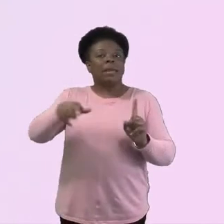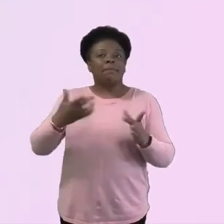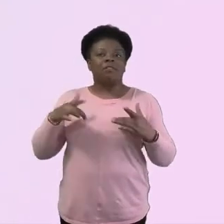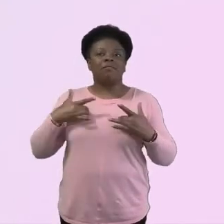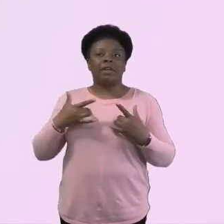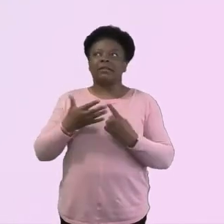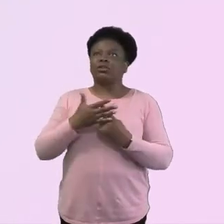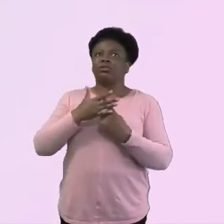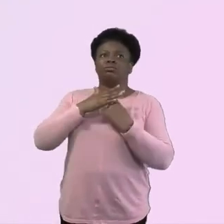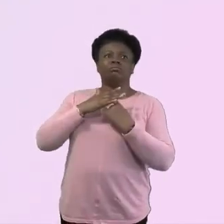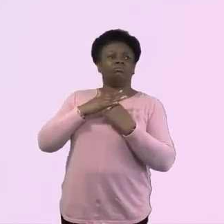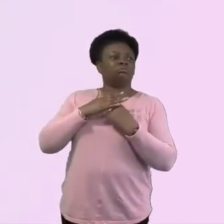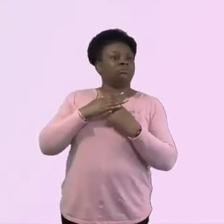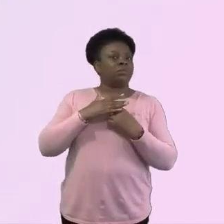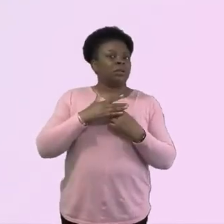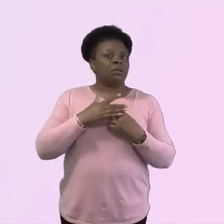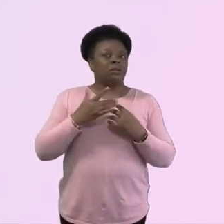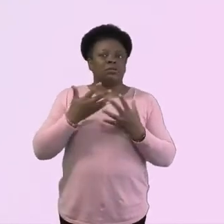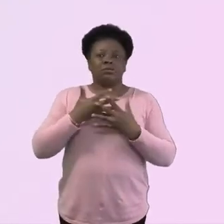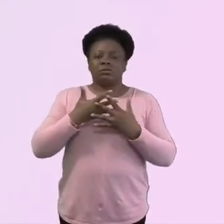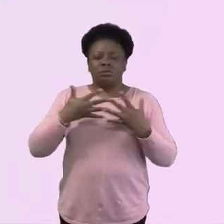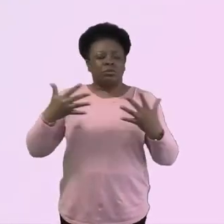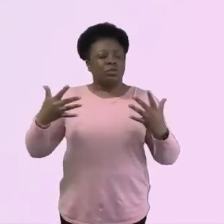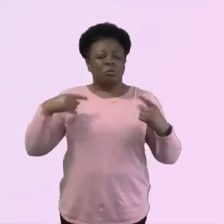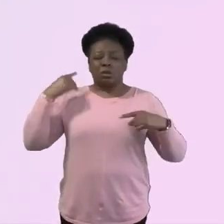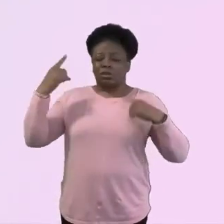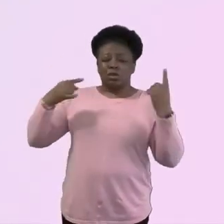at times and one-to-one that enables that.